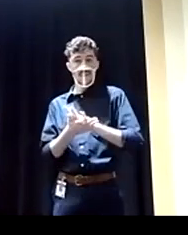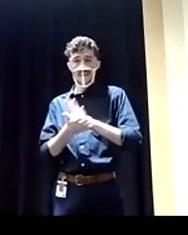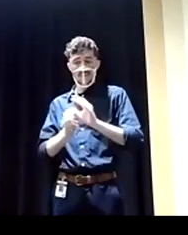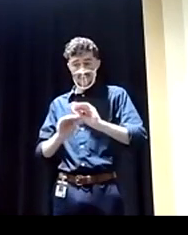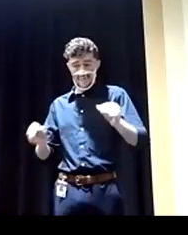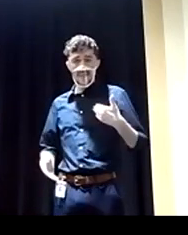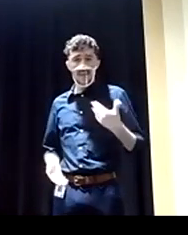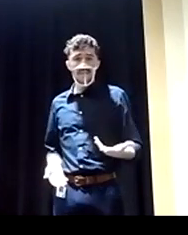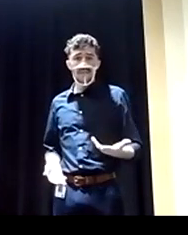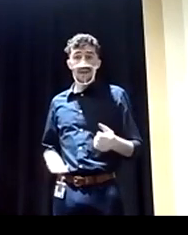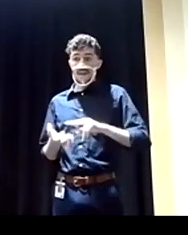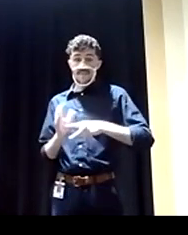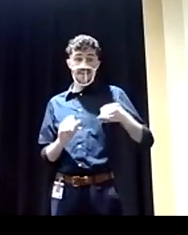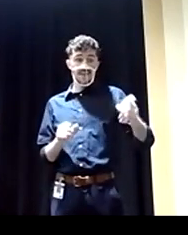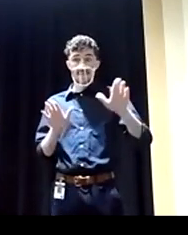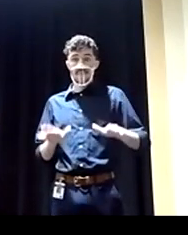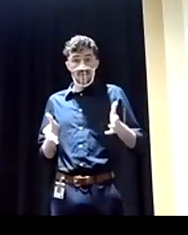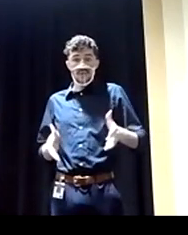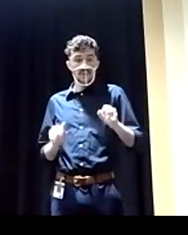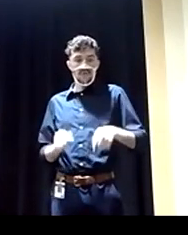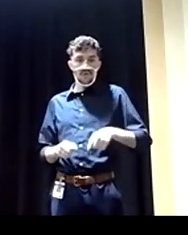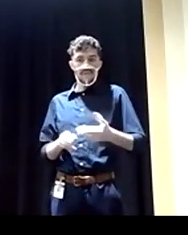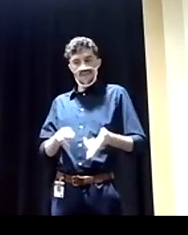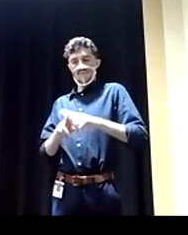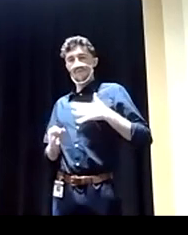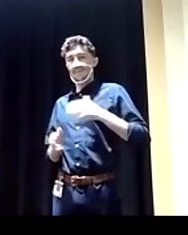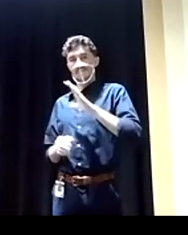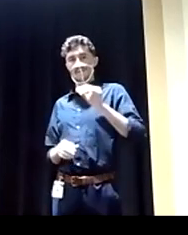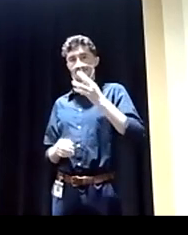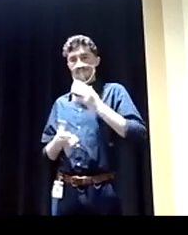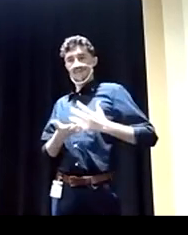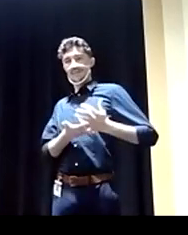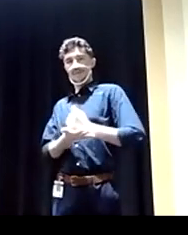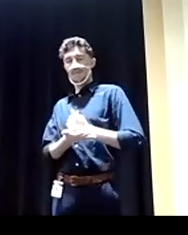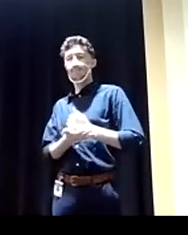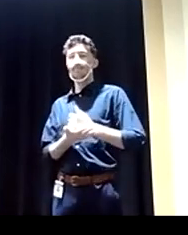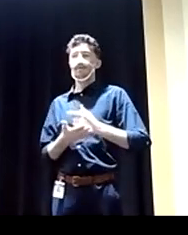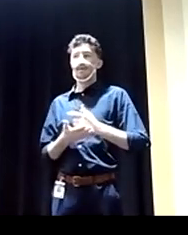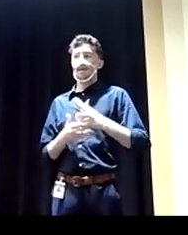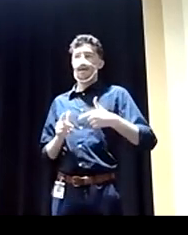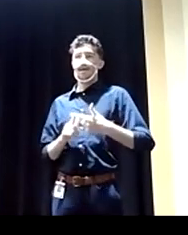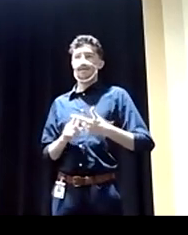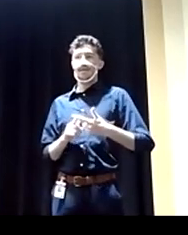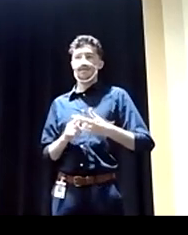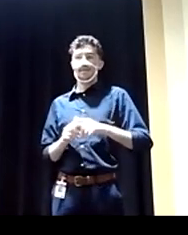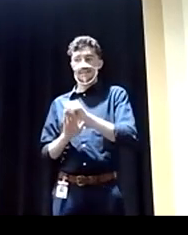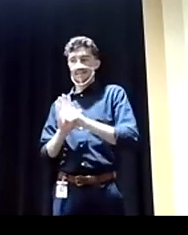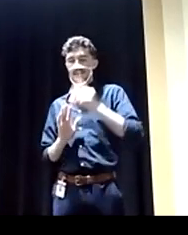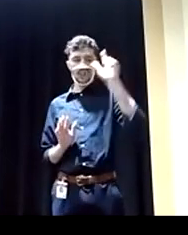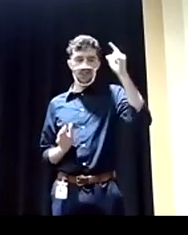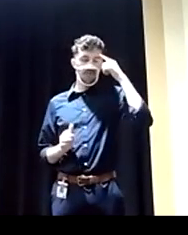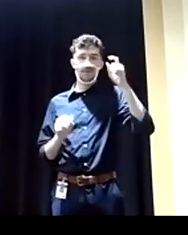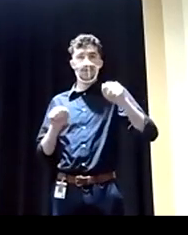worker that could have made my companies more money. And they, the state and the government could be making